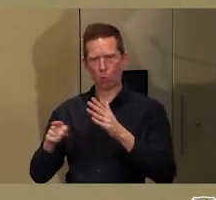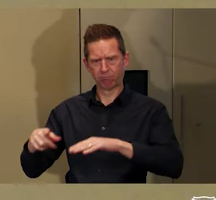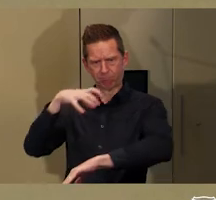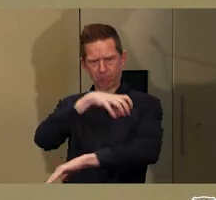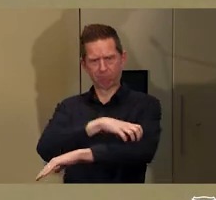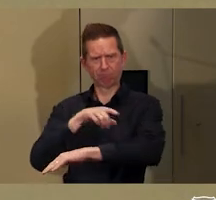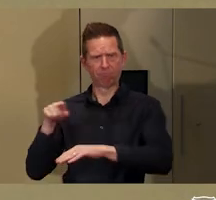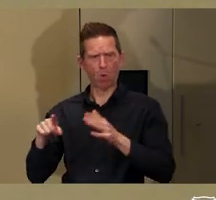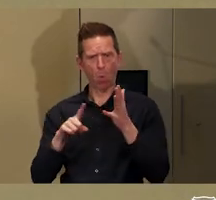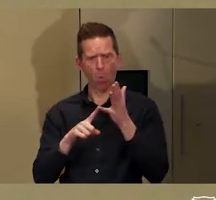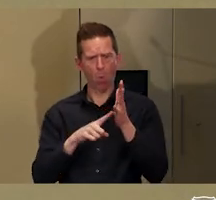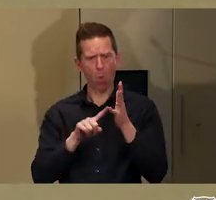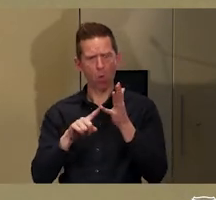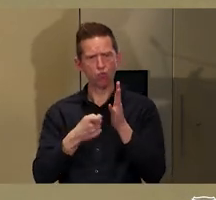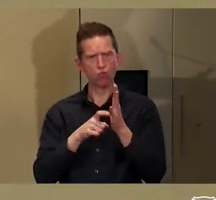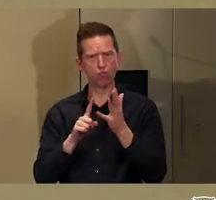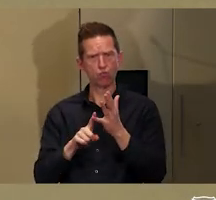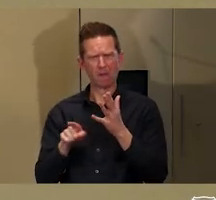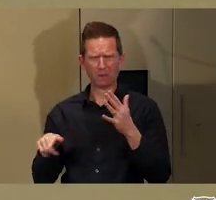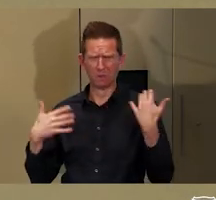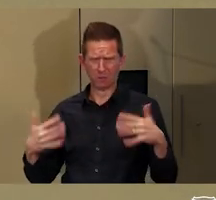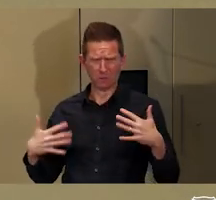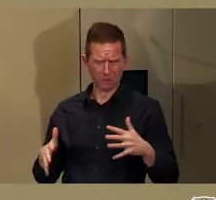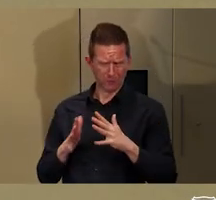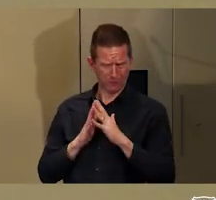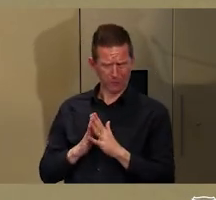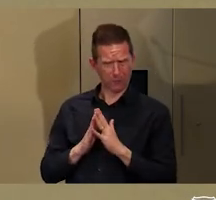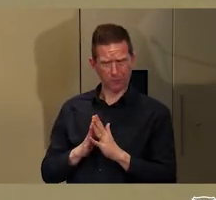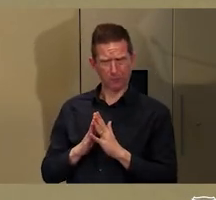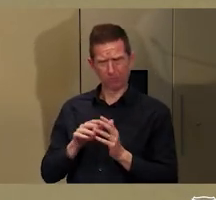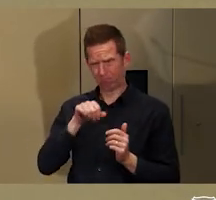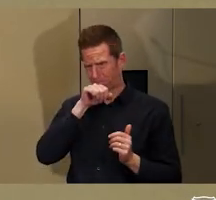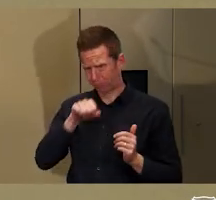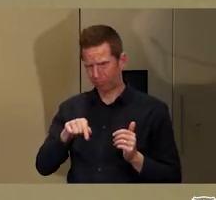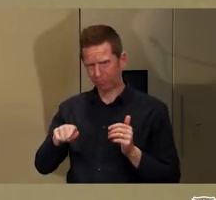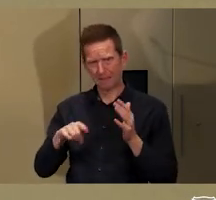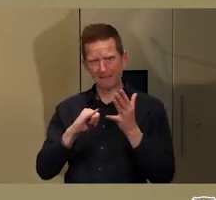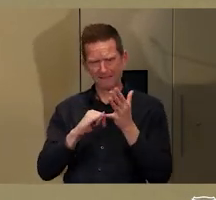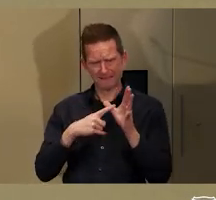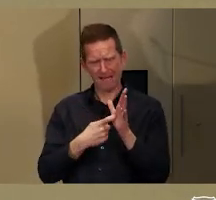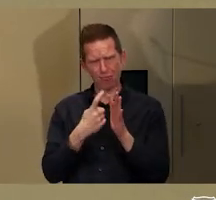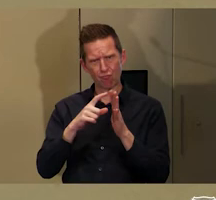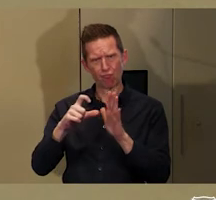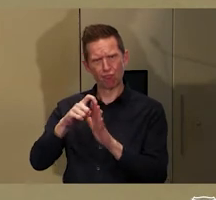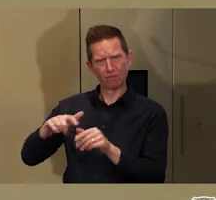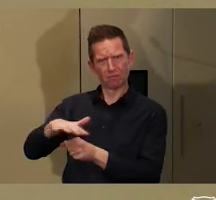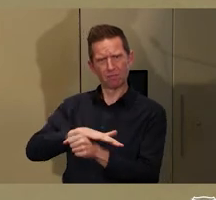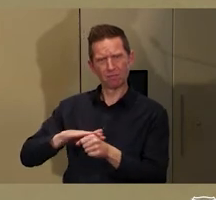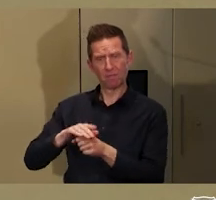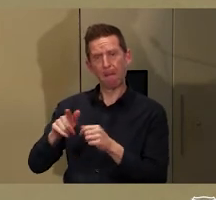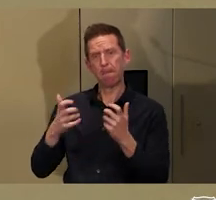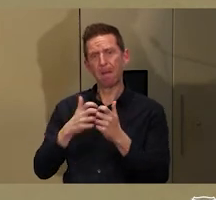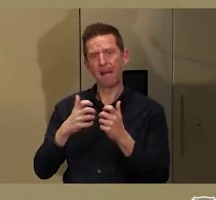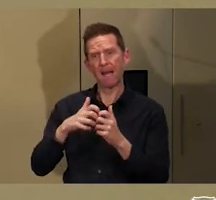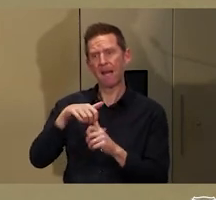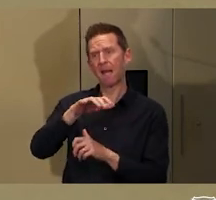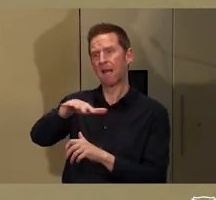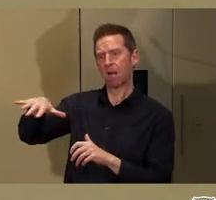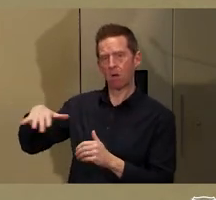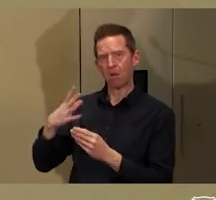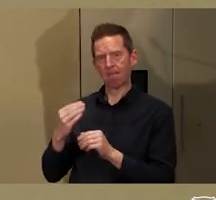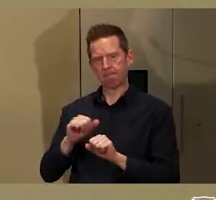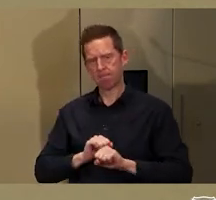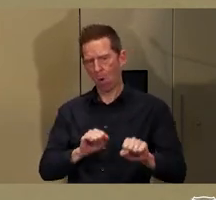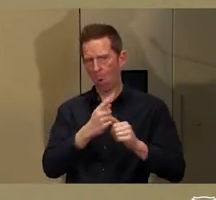sacred place or a collection of sacred places, actually, because there are many sites, both men and women's,